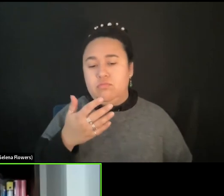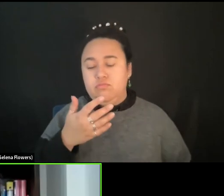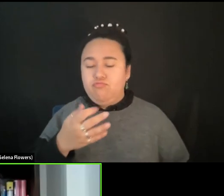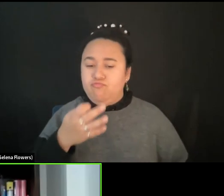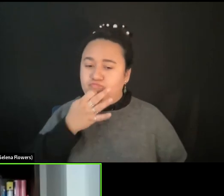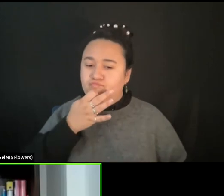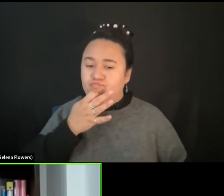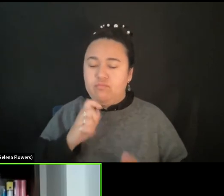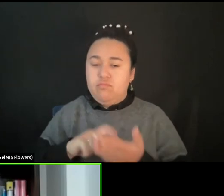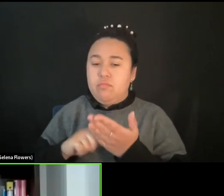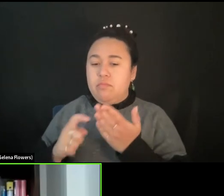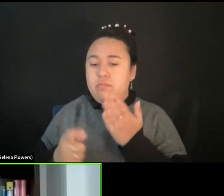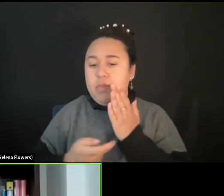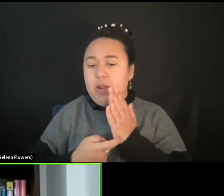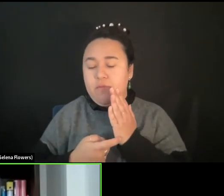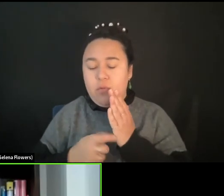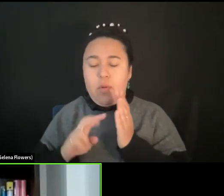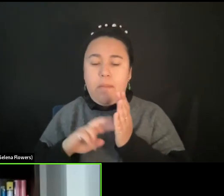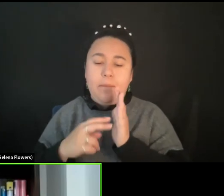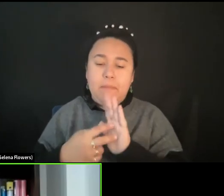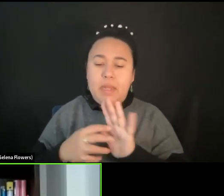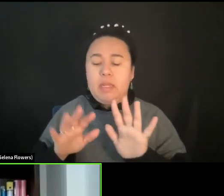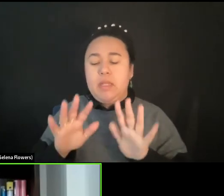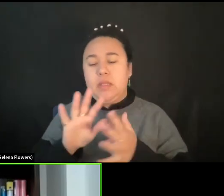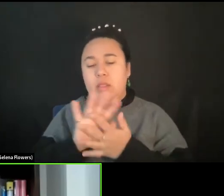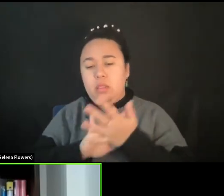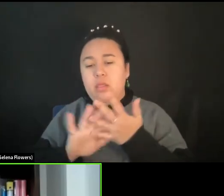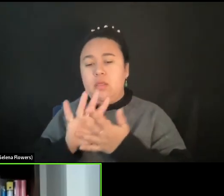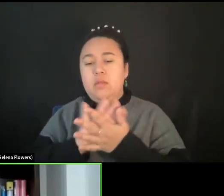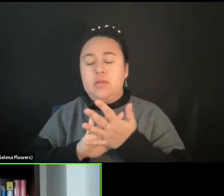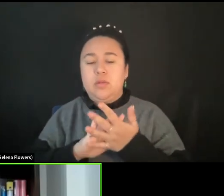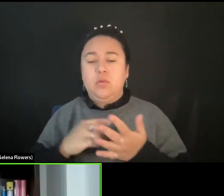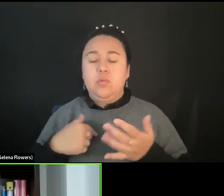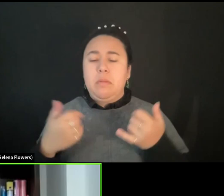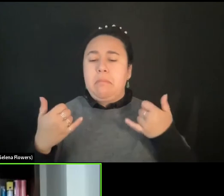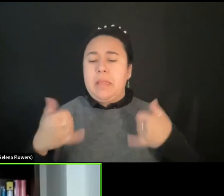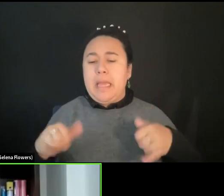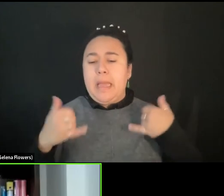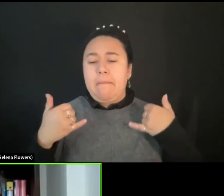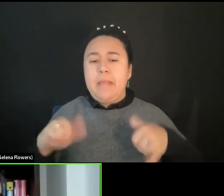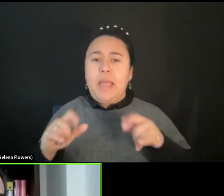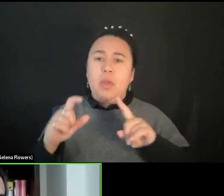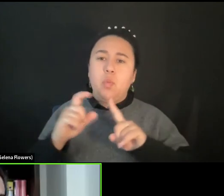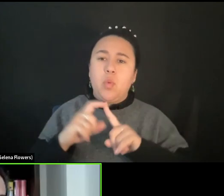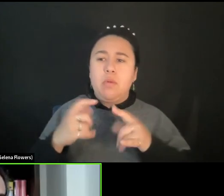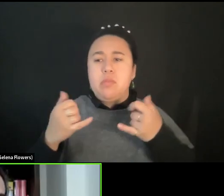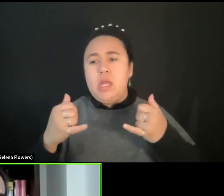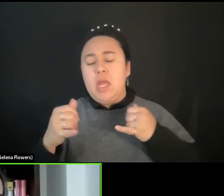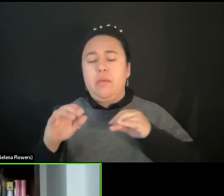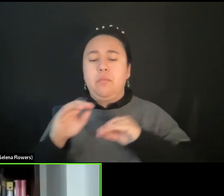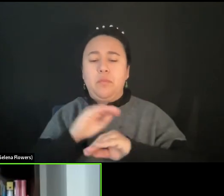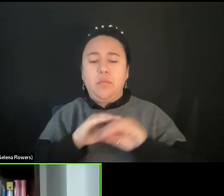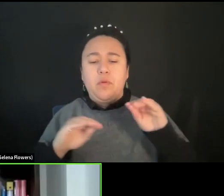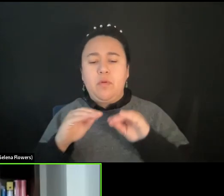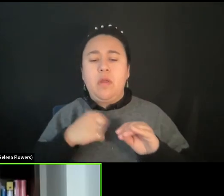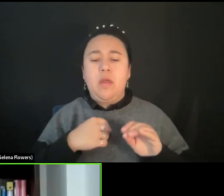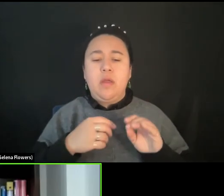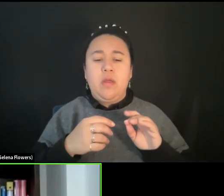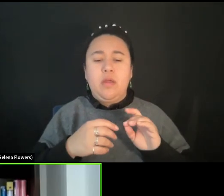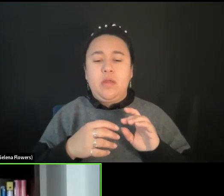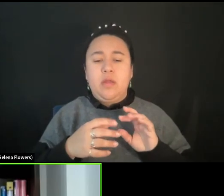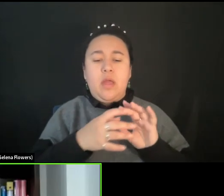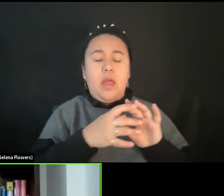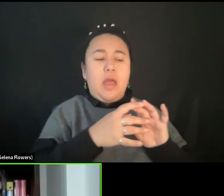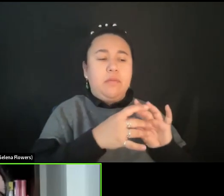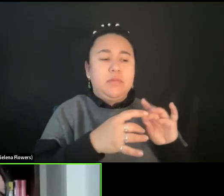we had this, this playfulness with words that I'm telling this, and you're hearing